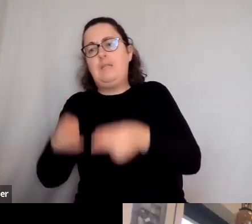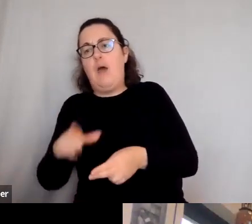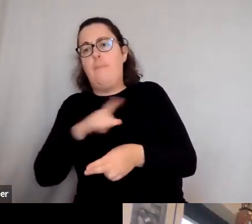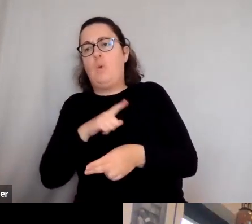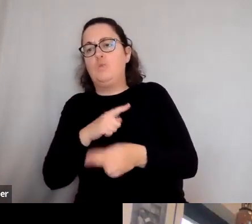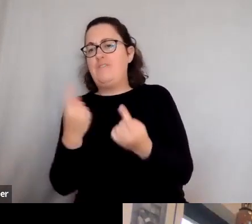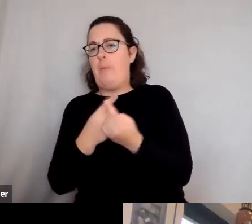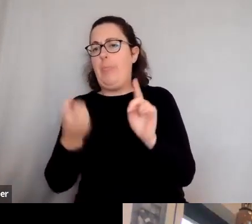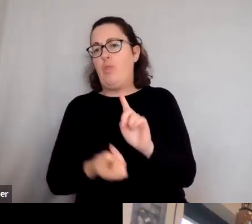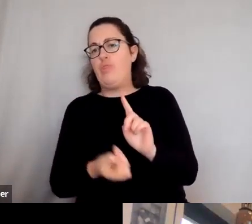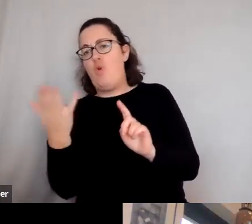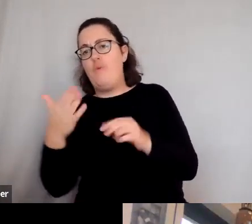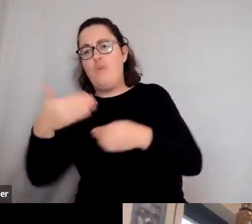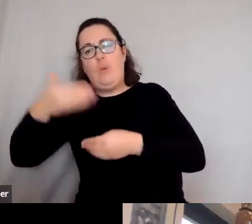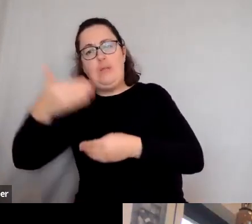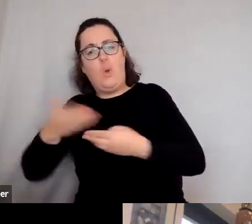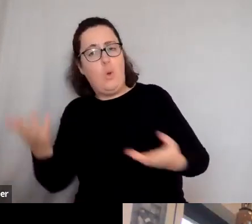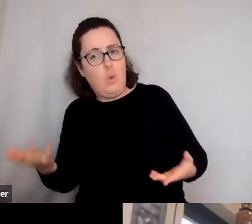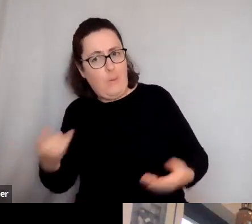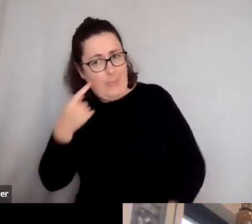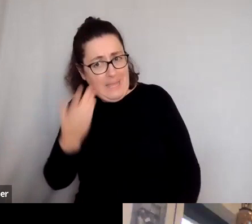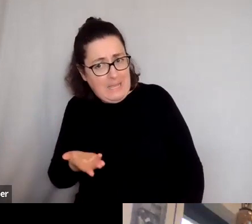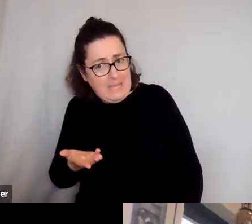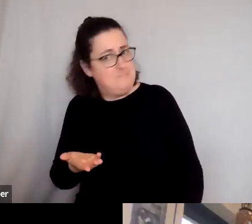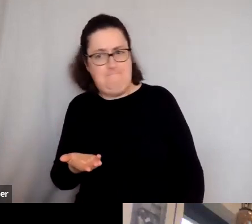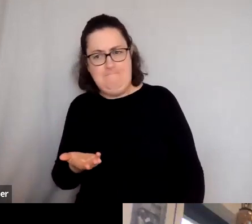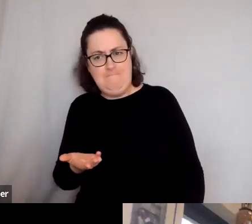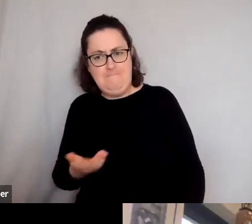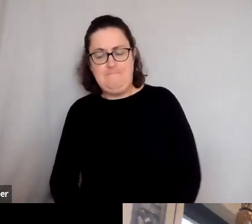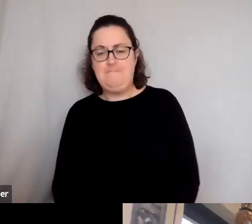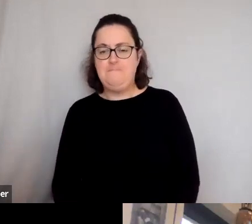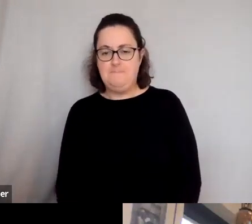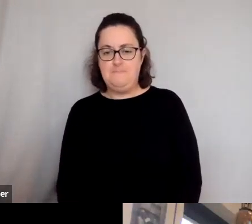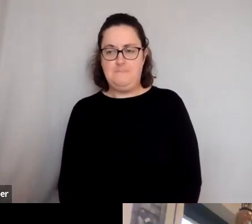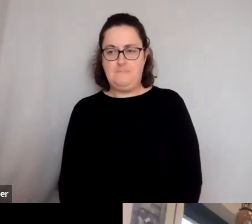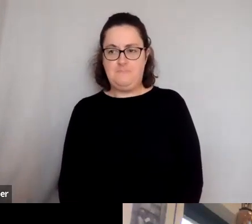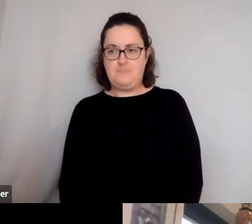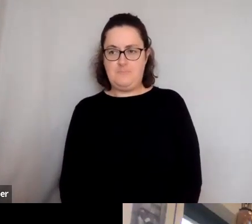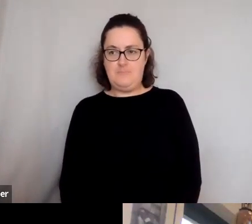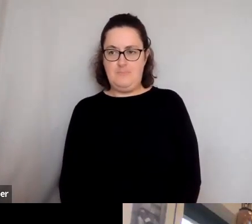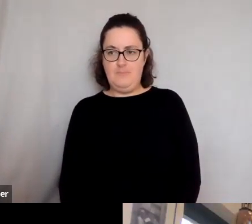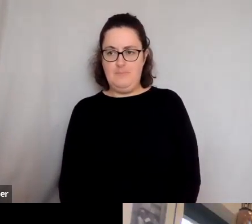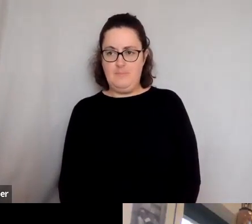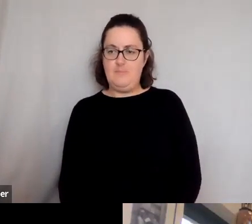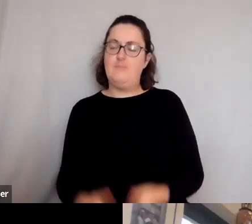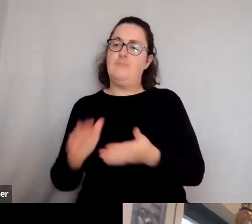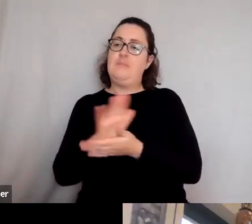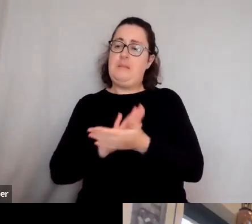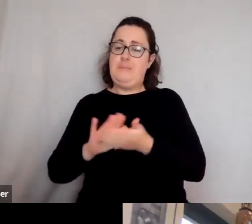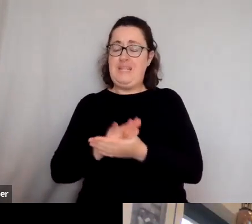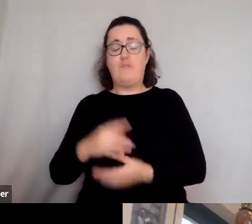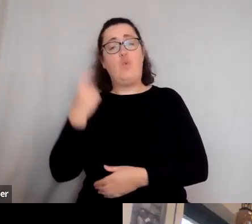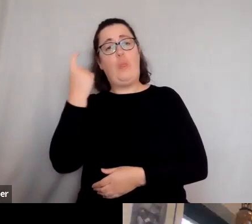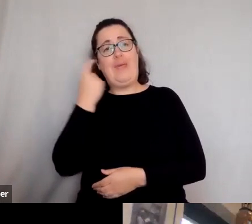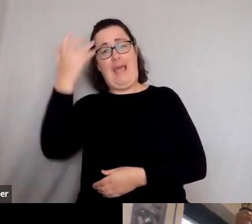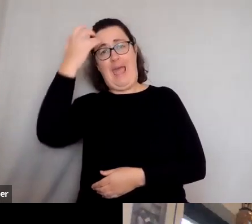flying chamber pot. And so, I I think that one of the things you can do if you look at emperors is you start to